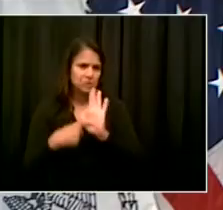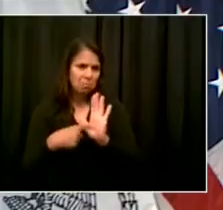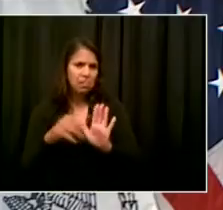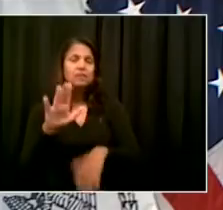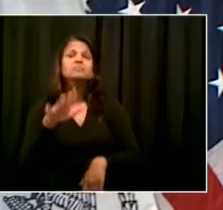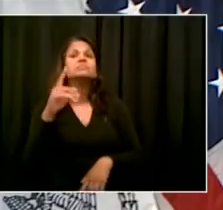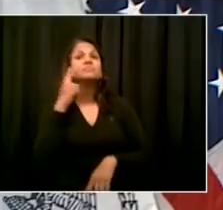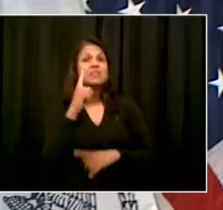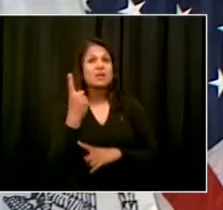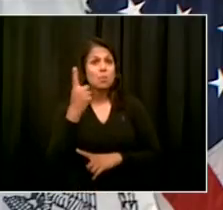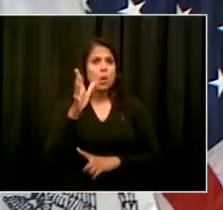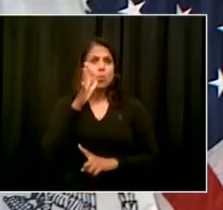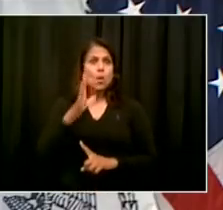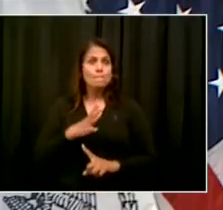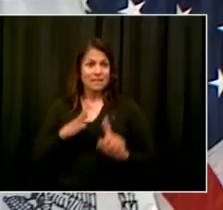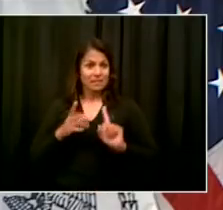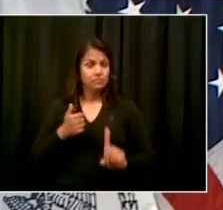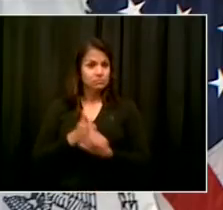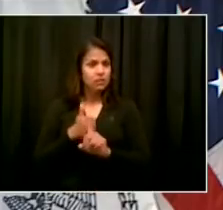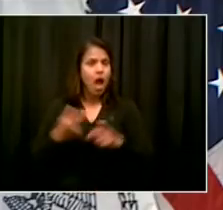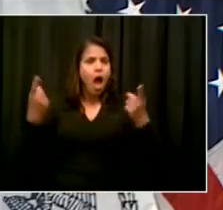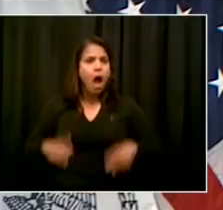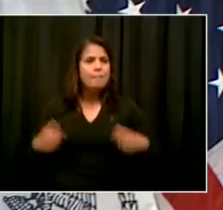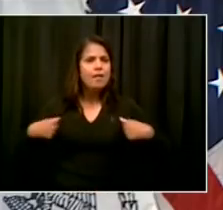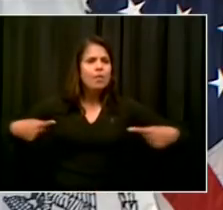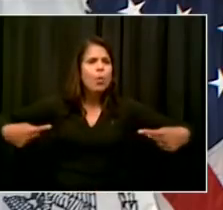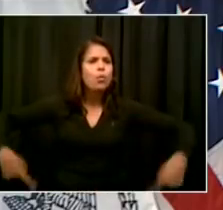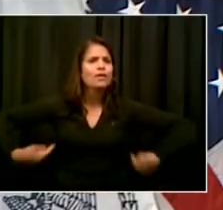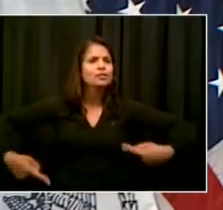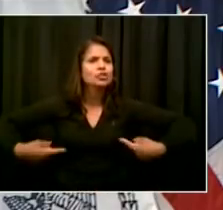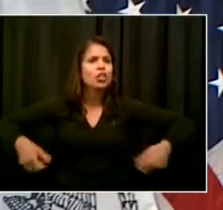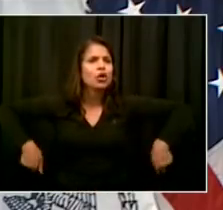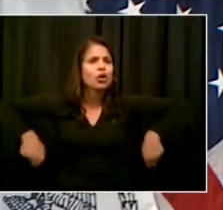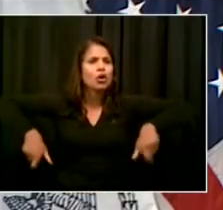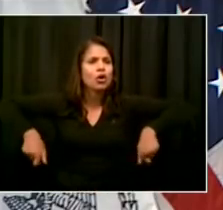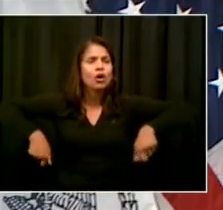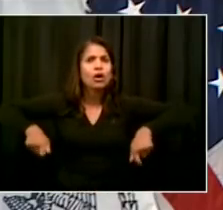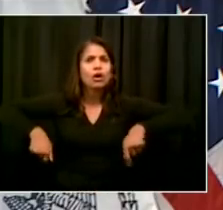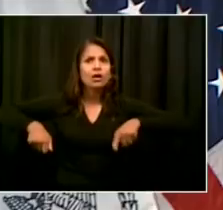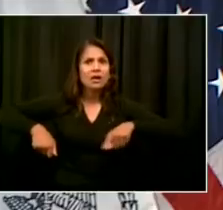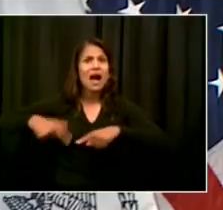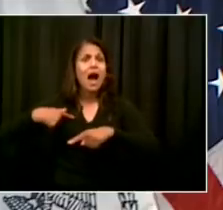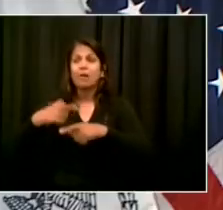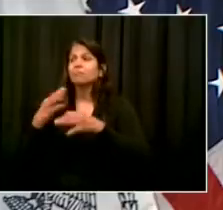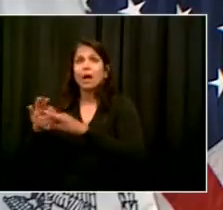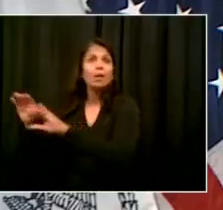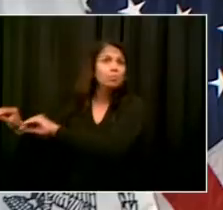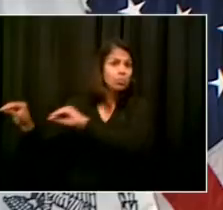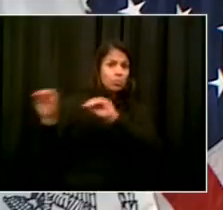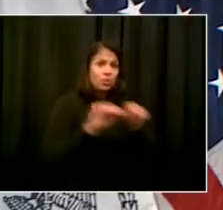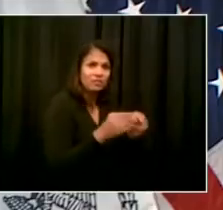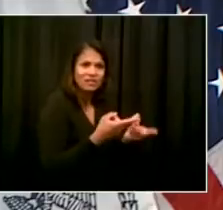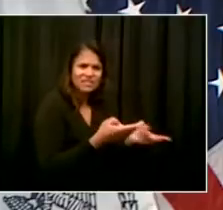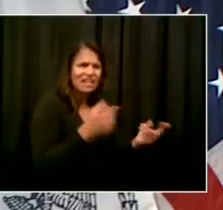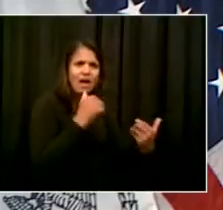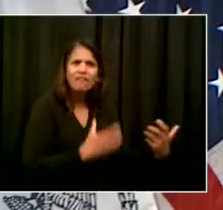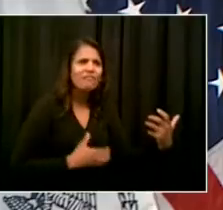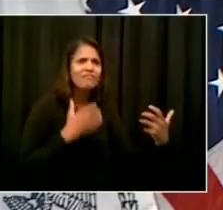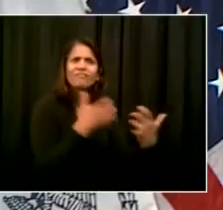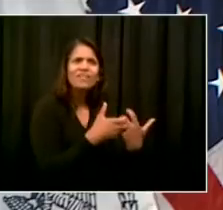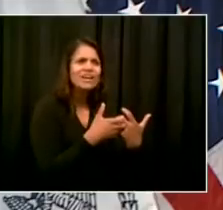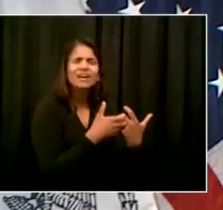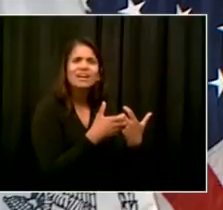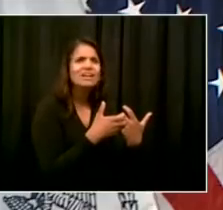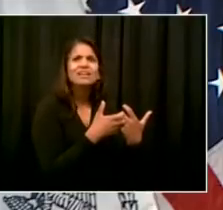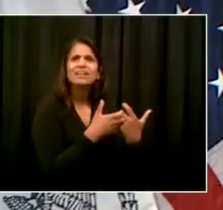help they need, that's not acceptable, and we have to fix it. I do have a lot of faith in Commissioner Banks and the whole team at Social Services and